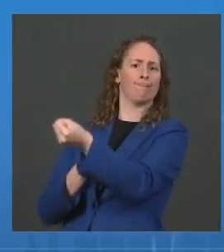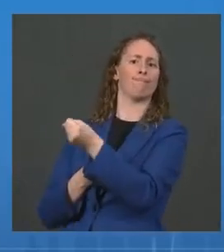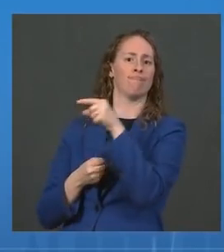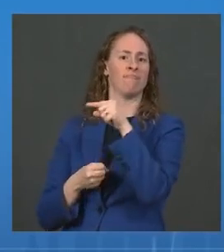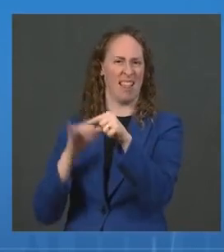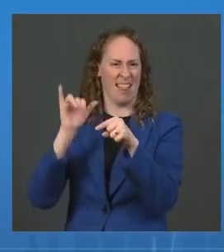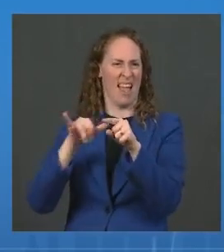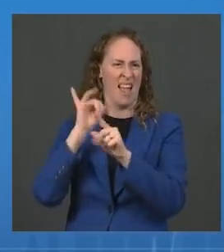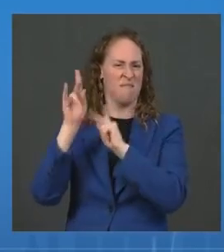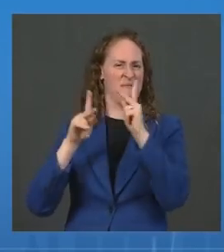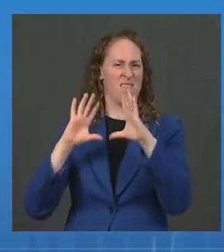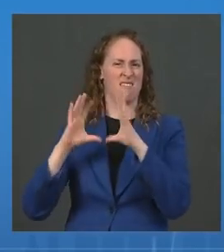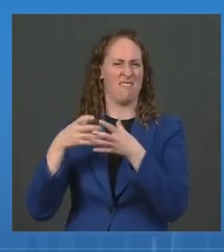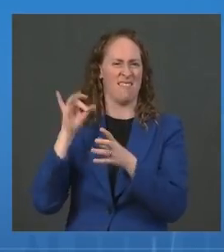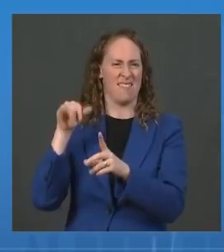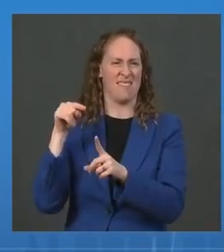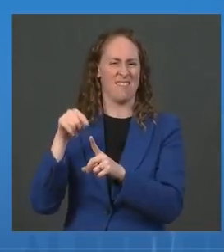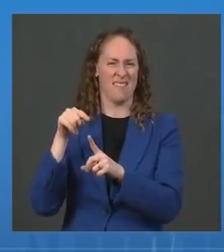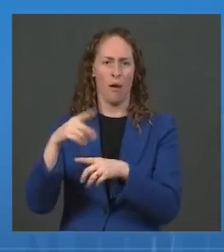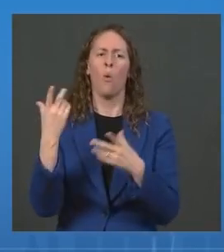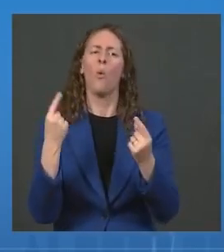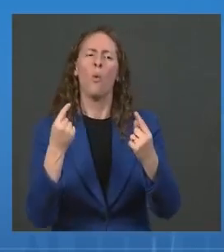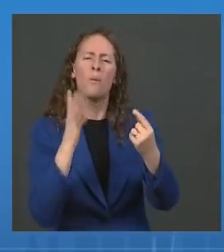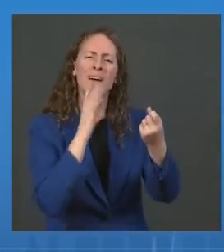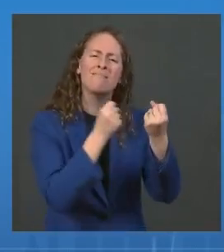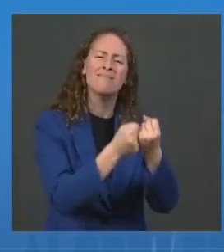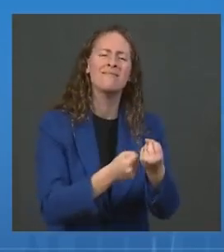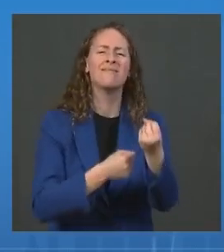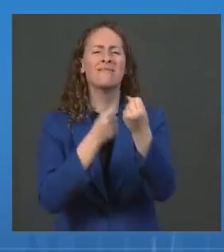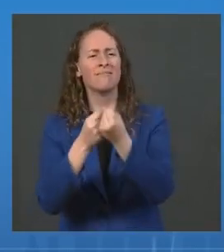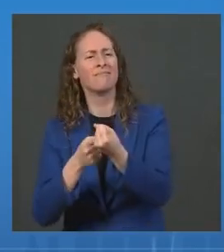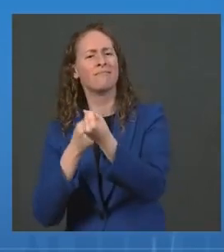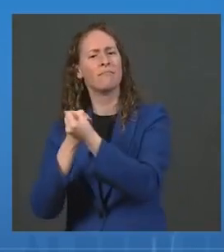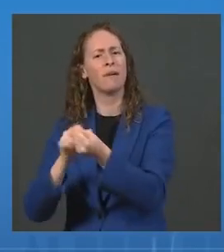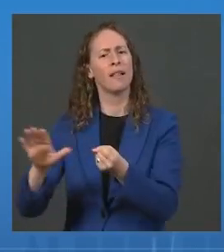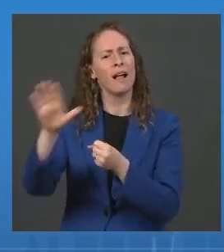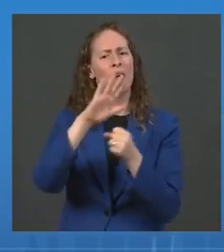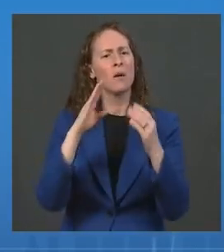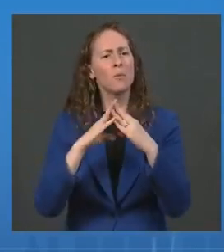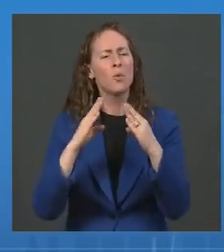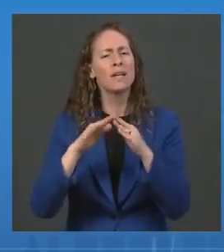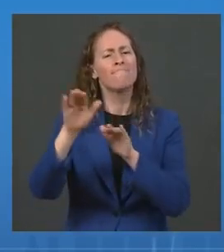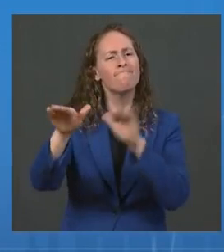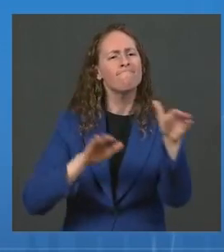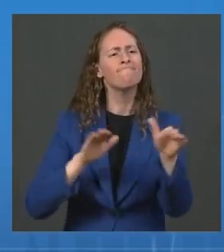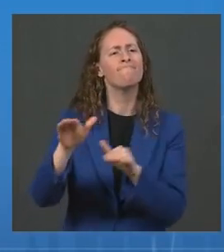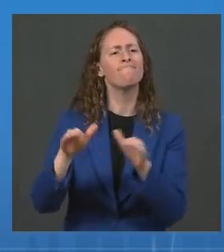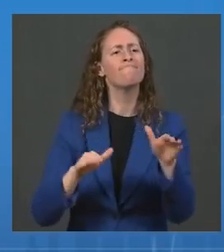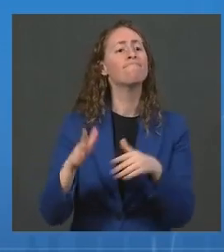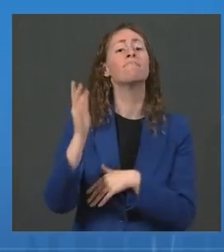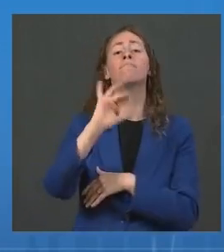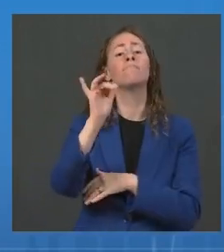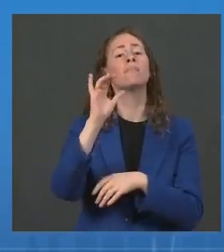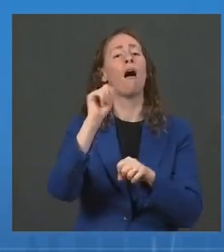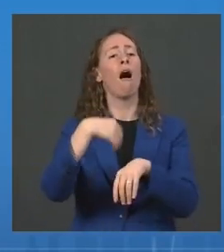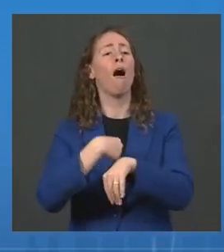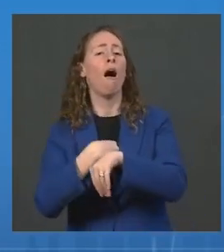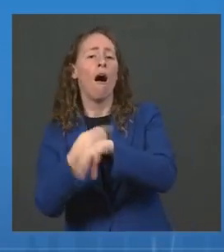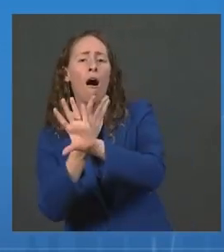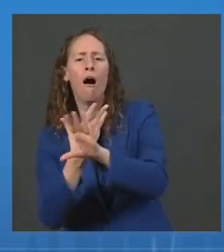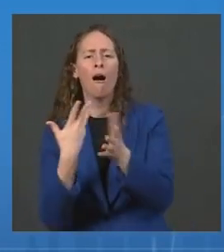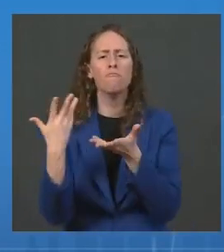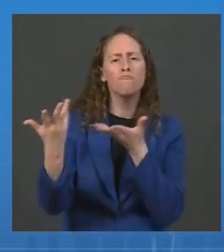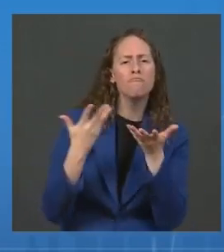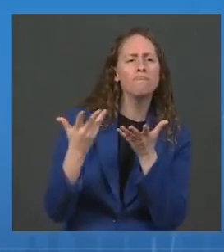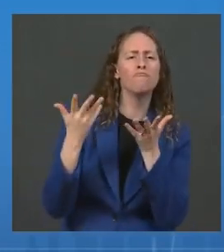come together from time to time on calls to hear the most up-to-date information about the COVID-19 vaccines, to learn about new developments in the